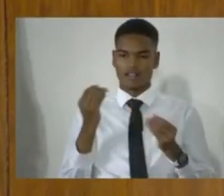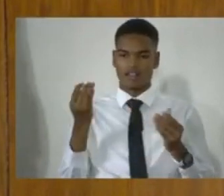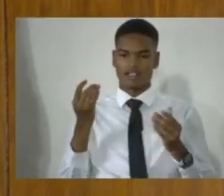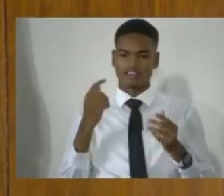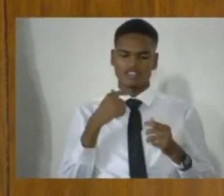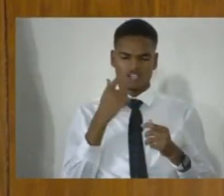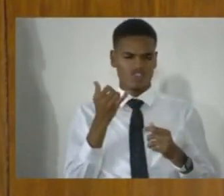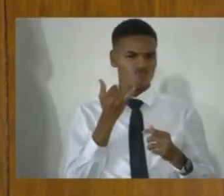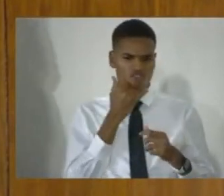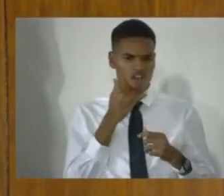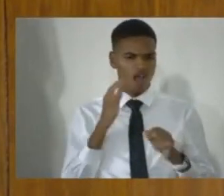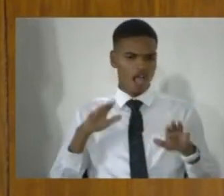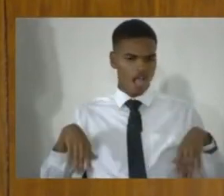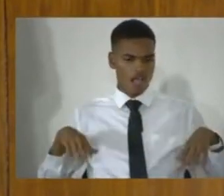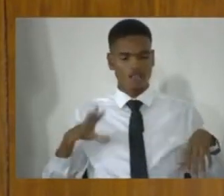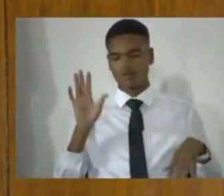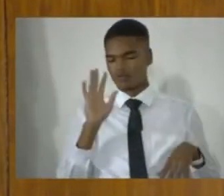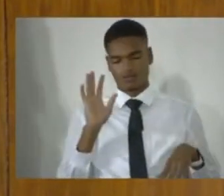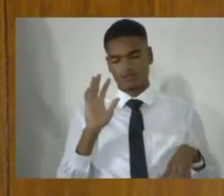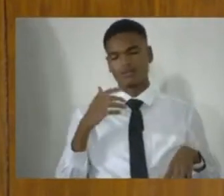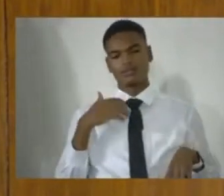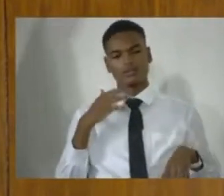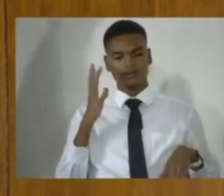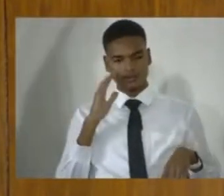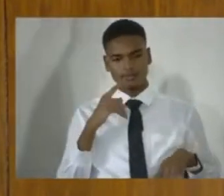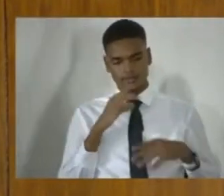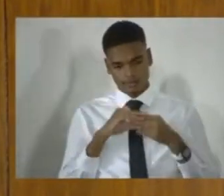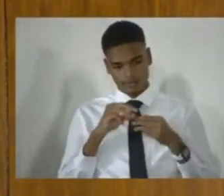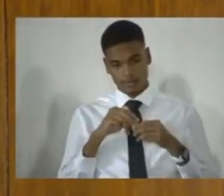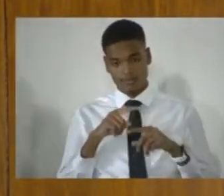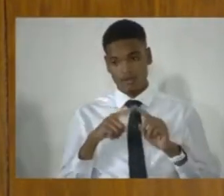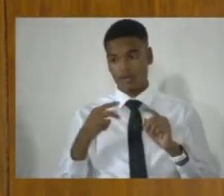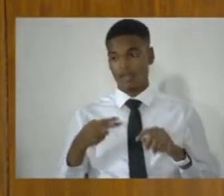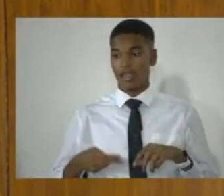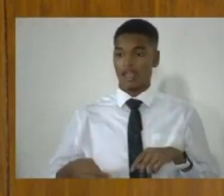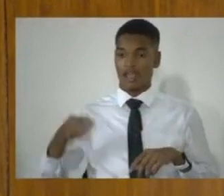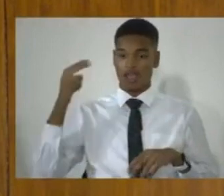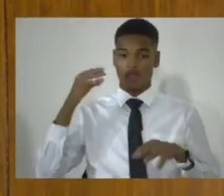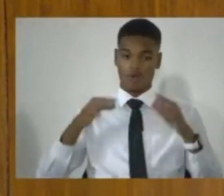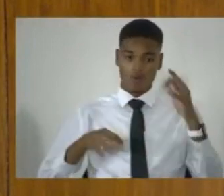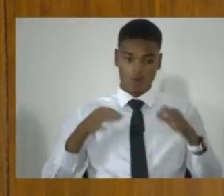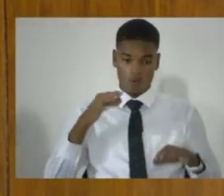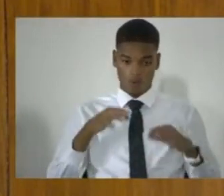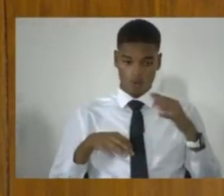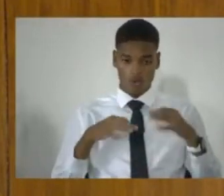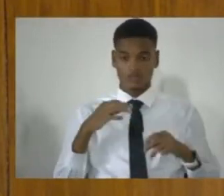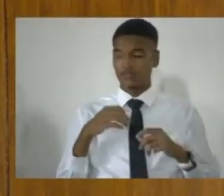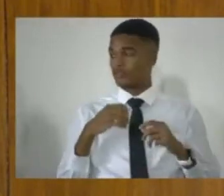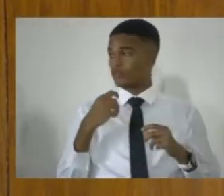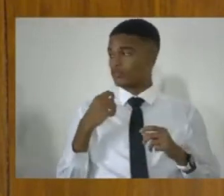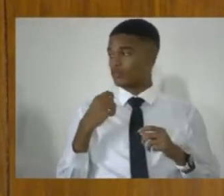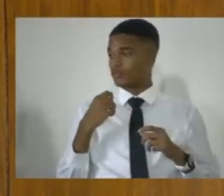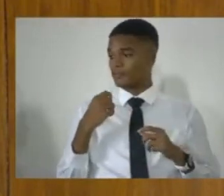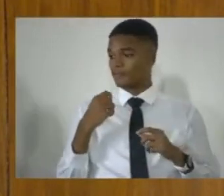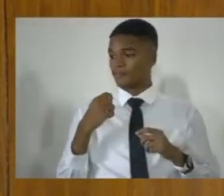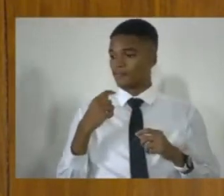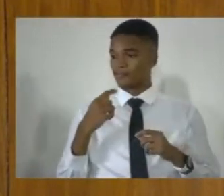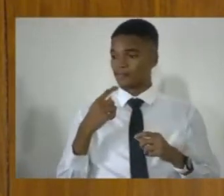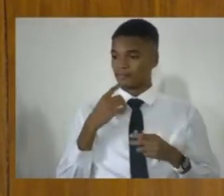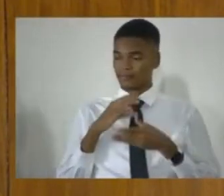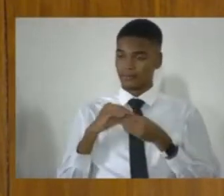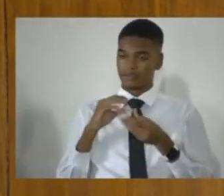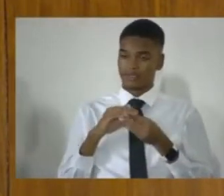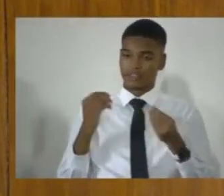that the highest courts have adjudicated that mandatory minimum sentencing is not